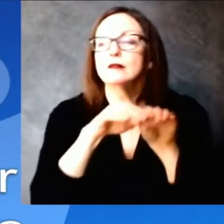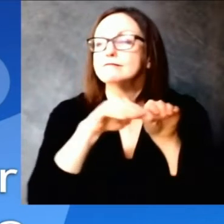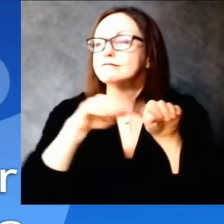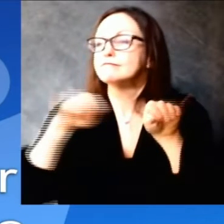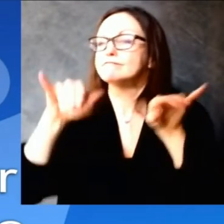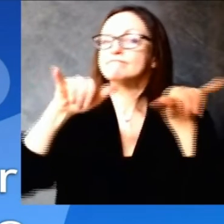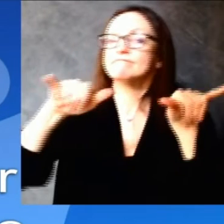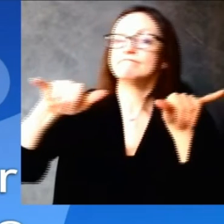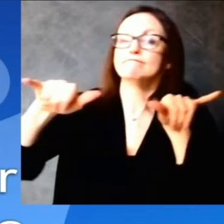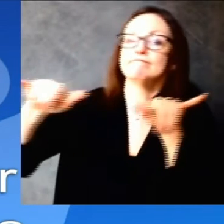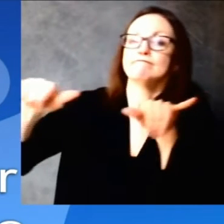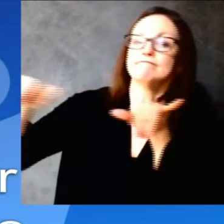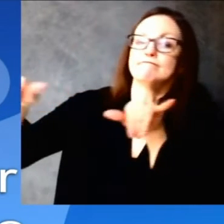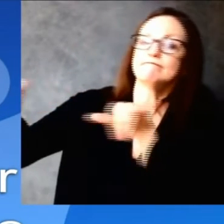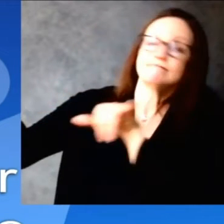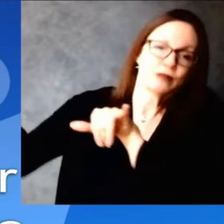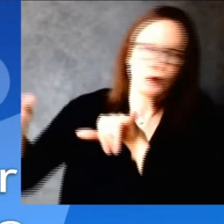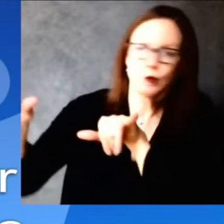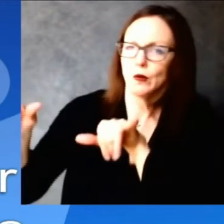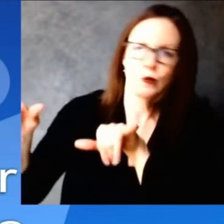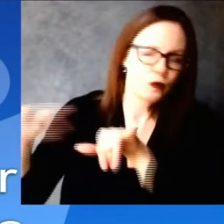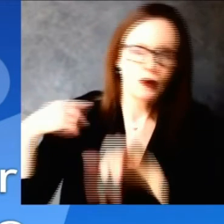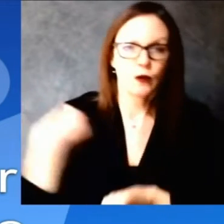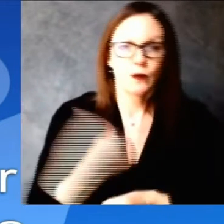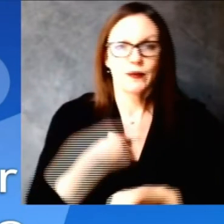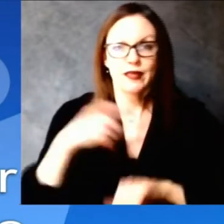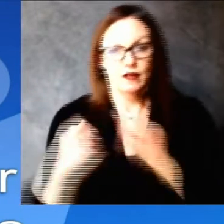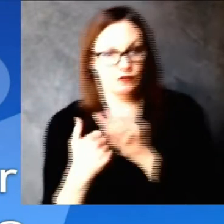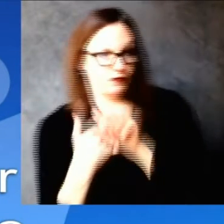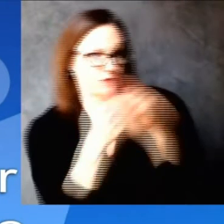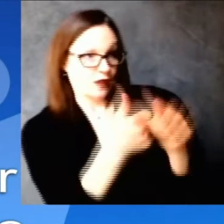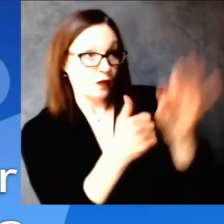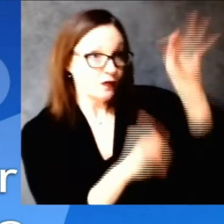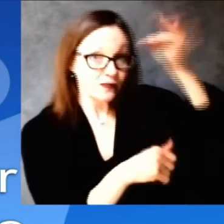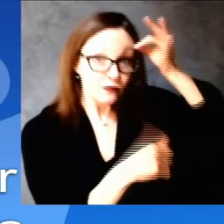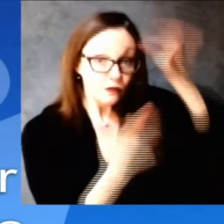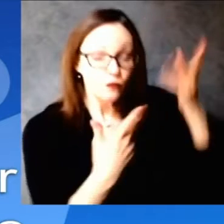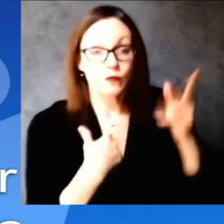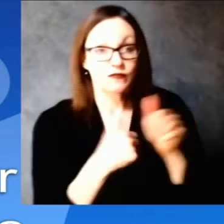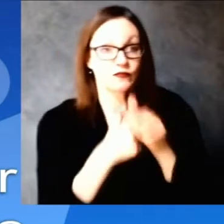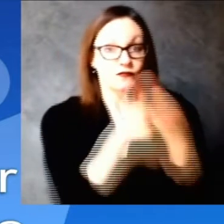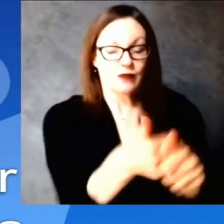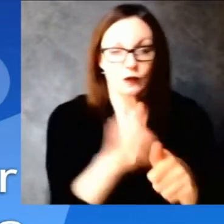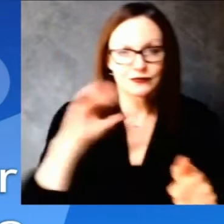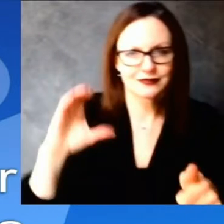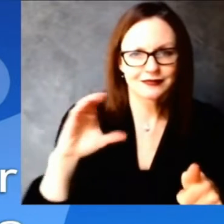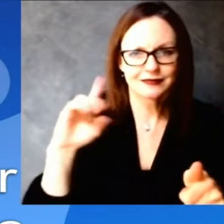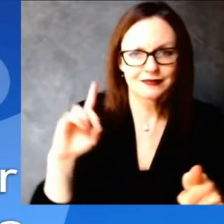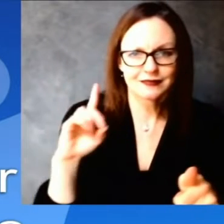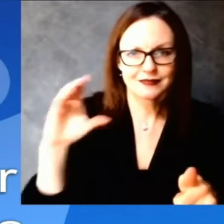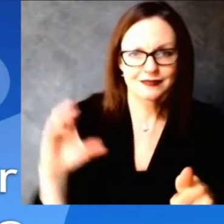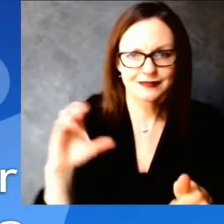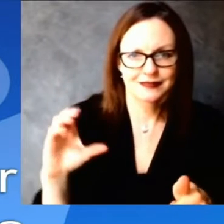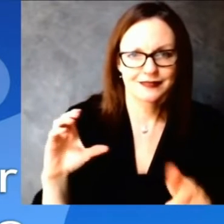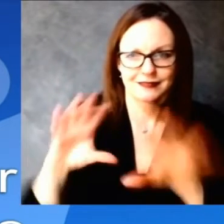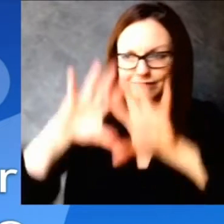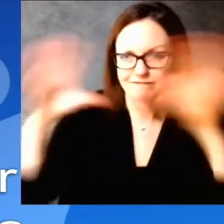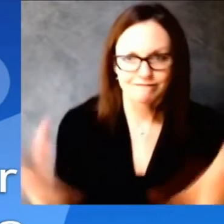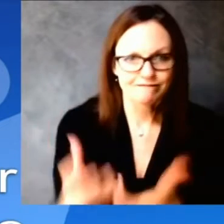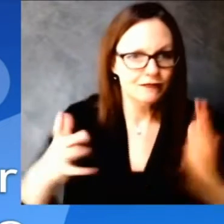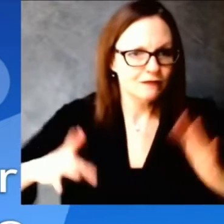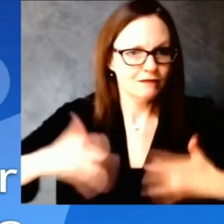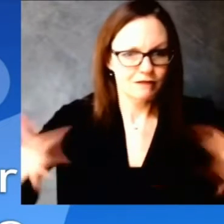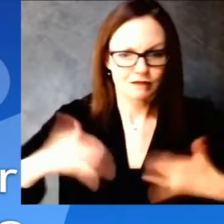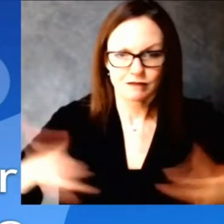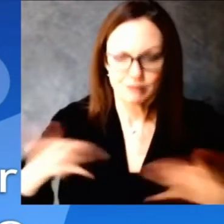website there will be some small differences um just to to keep in mind and that we do look to keeping this as up to date and